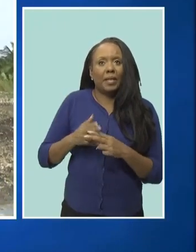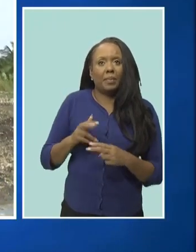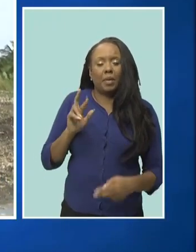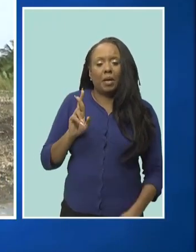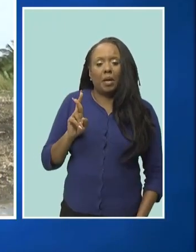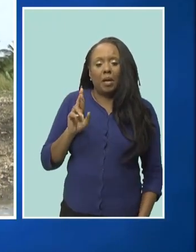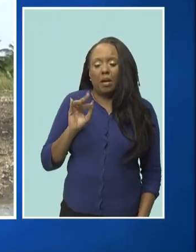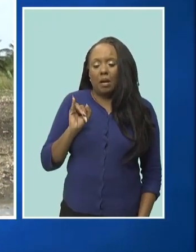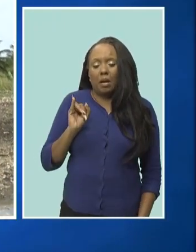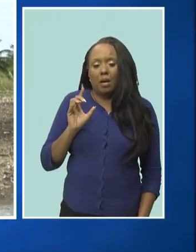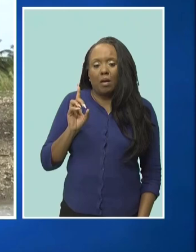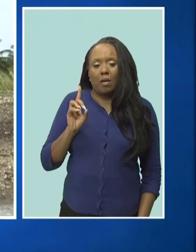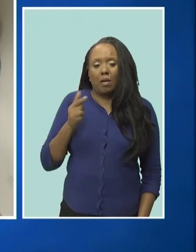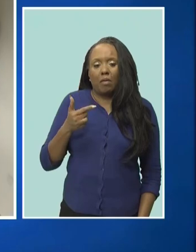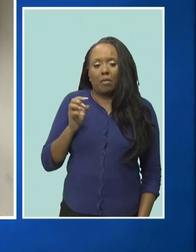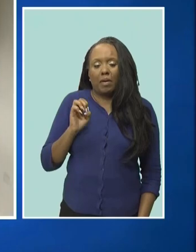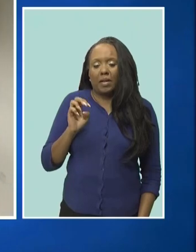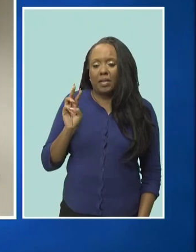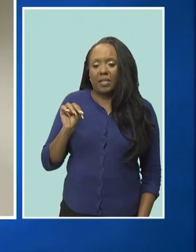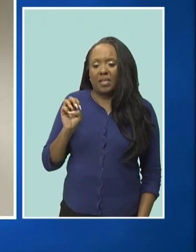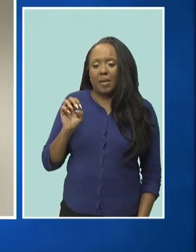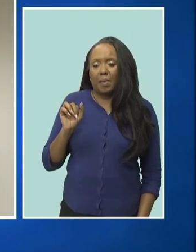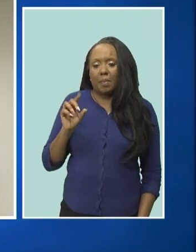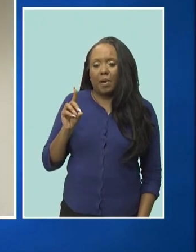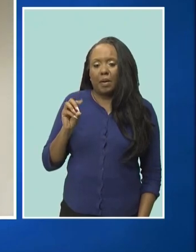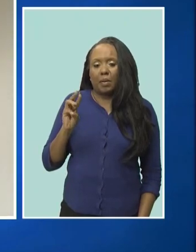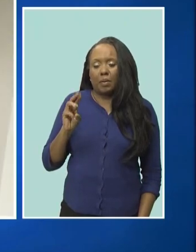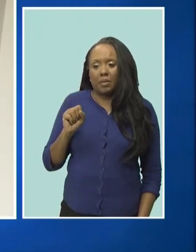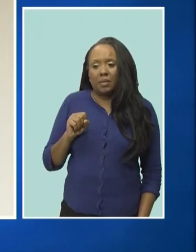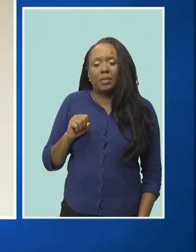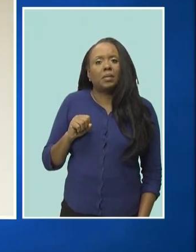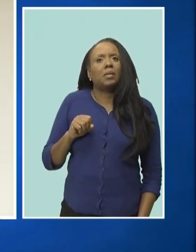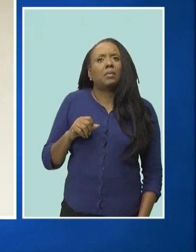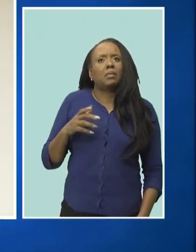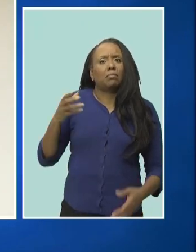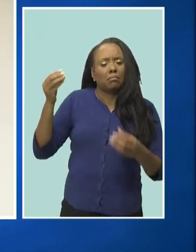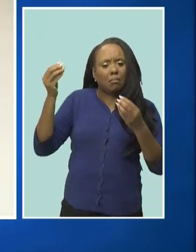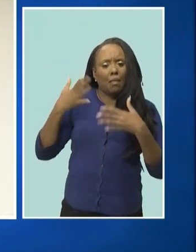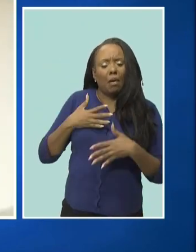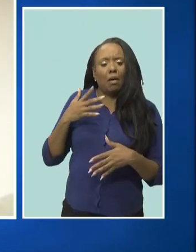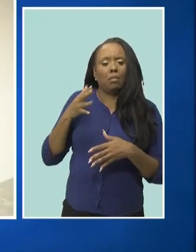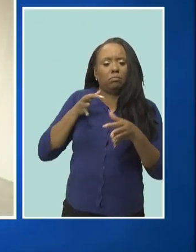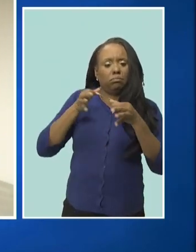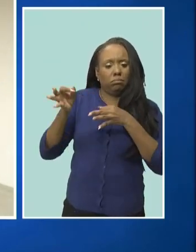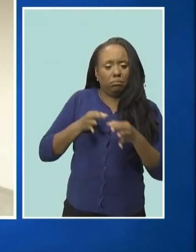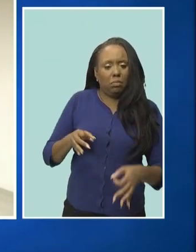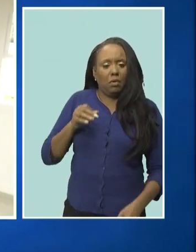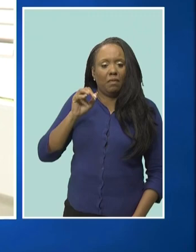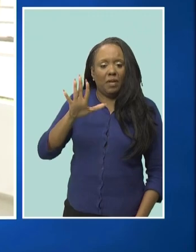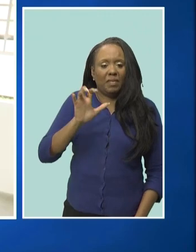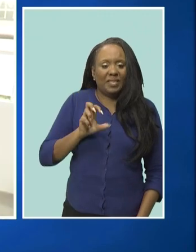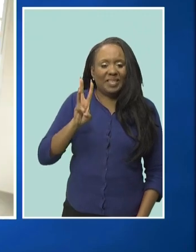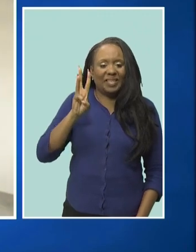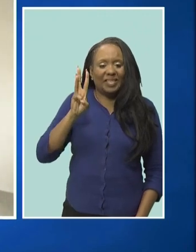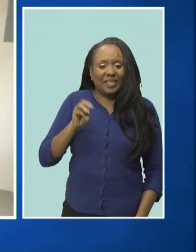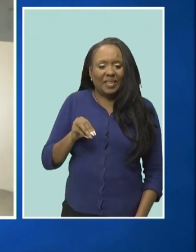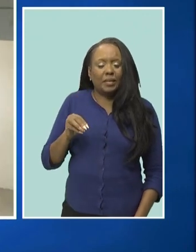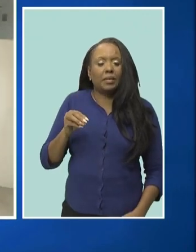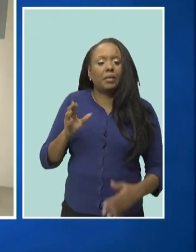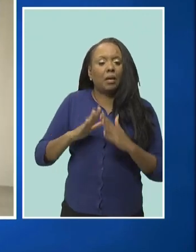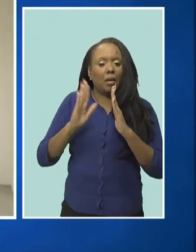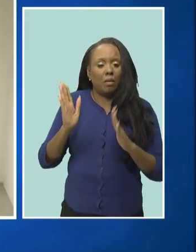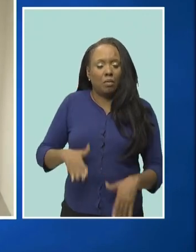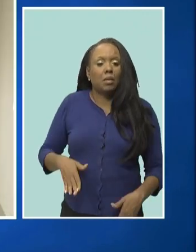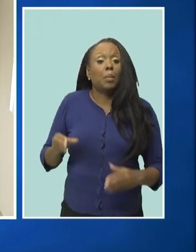clark has been giving details about some of the work being done on the project 560 houses in total are to be